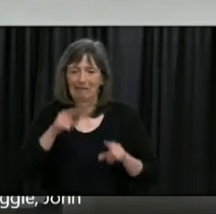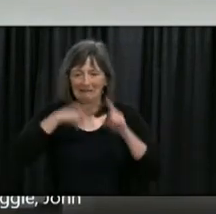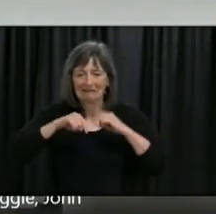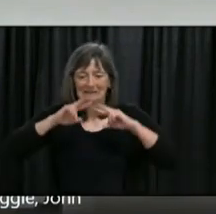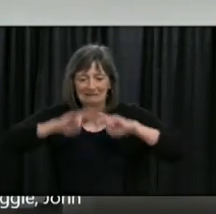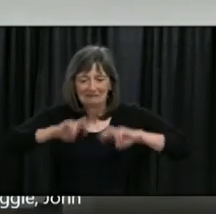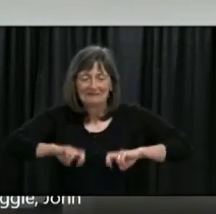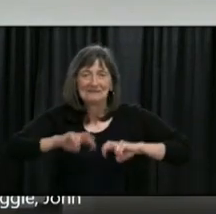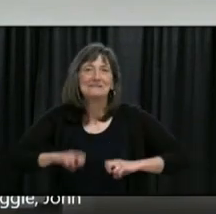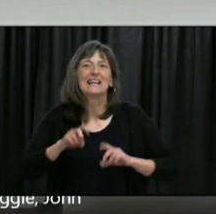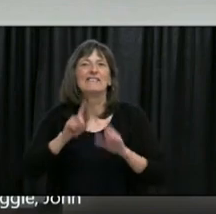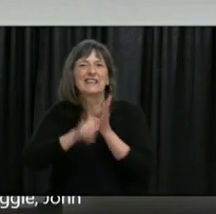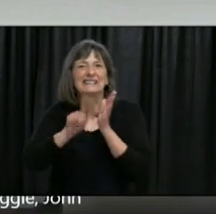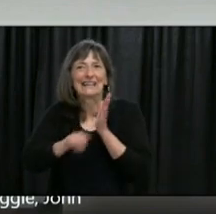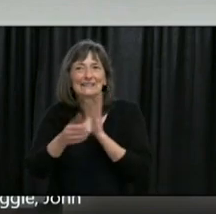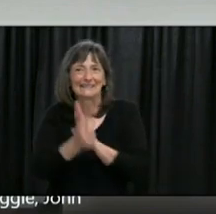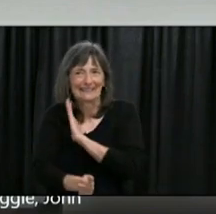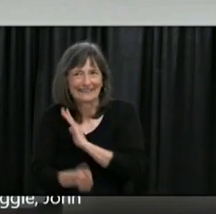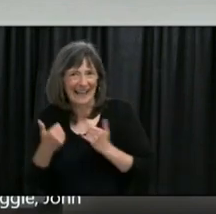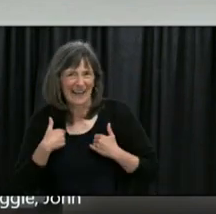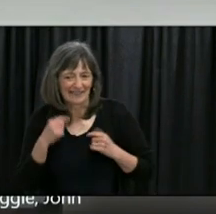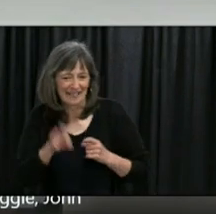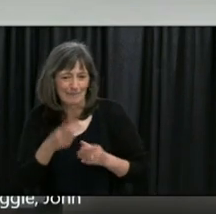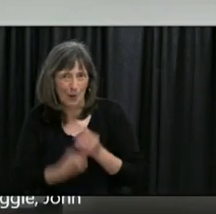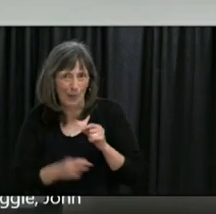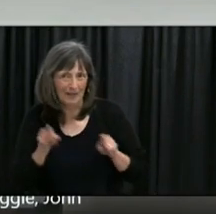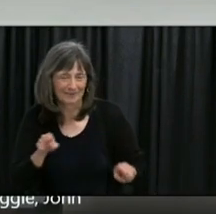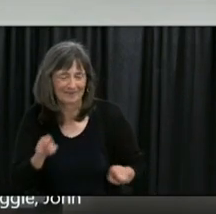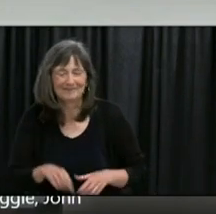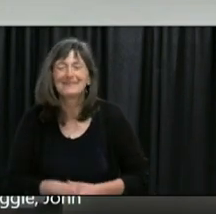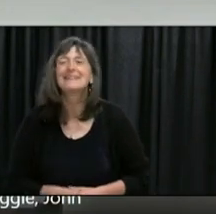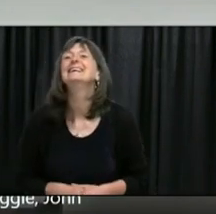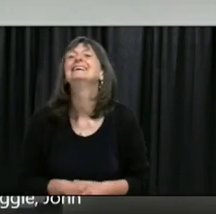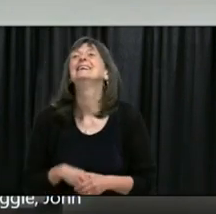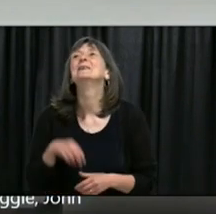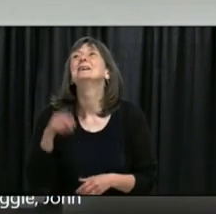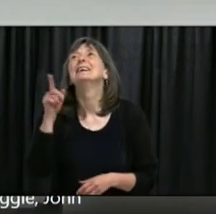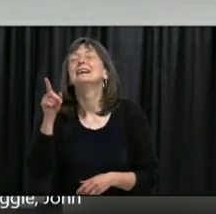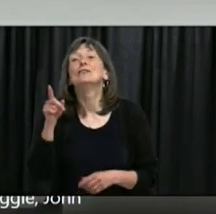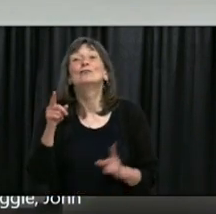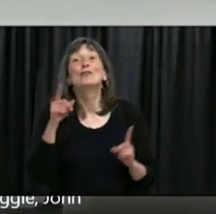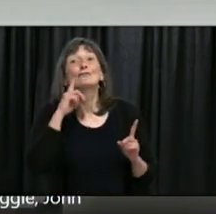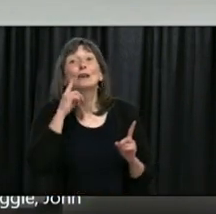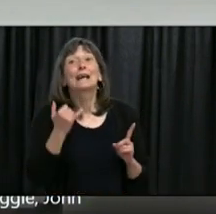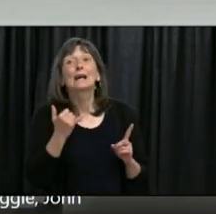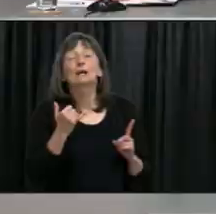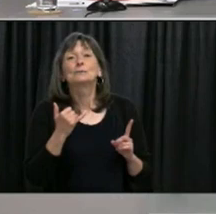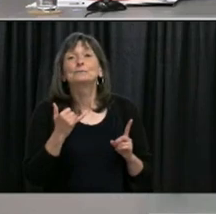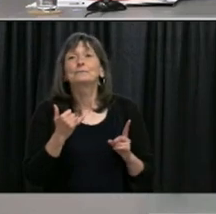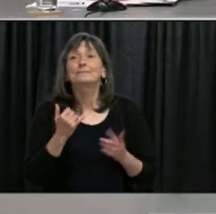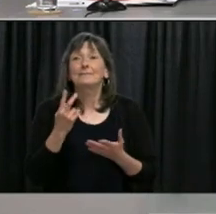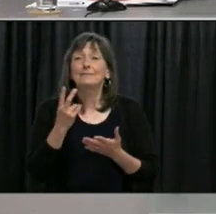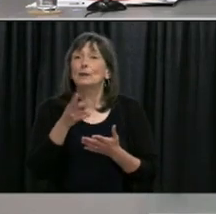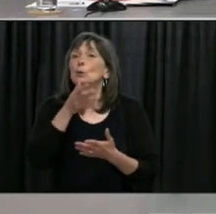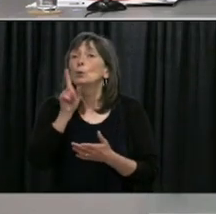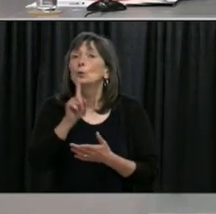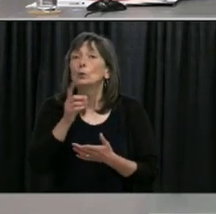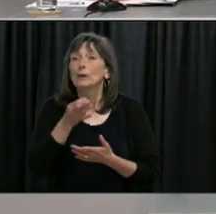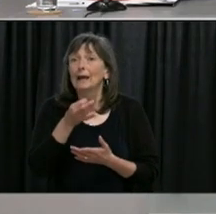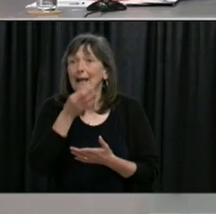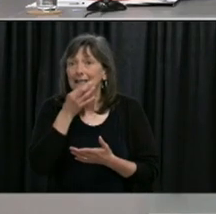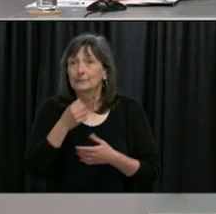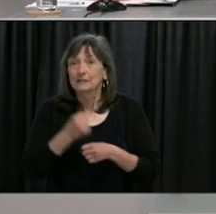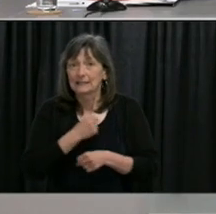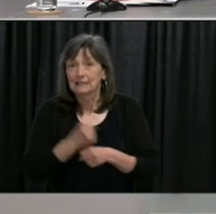we currently have rather than bringing in an app for individuals to use what we're looking for is we use the expertise that we have